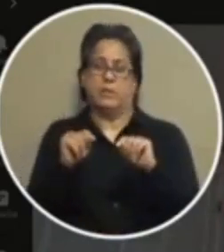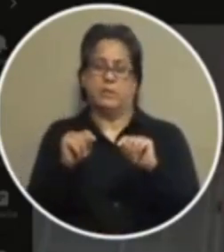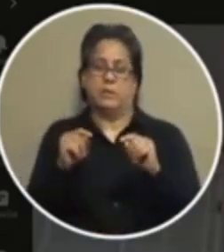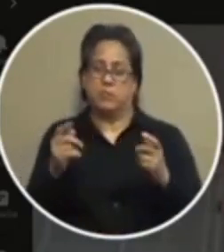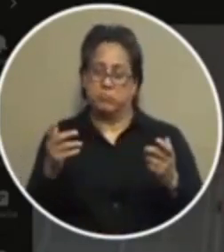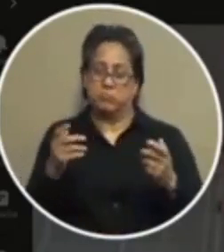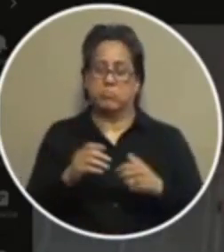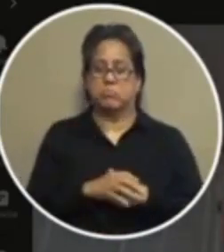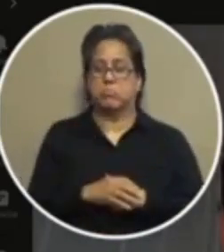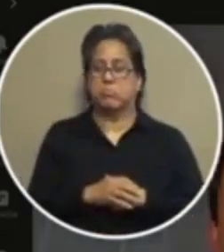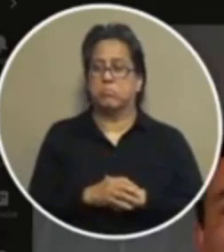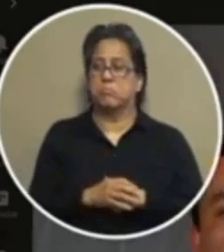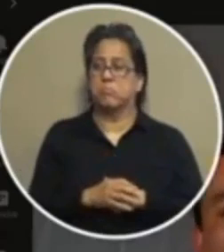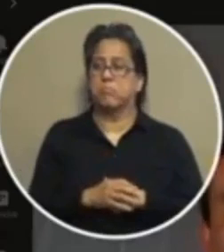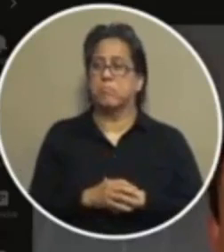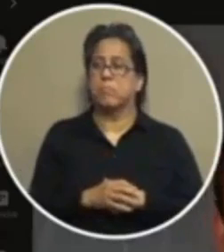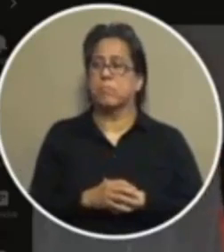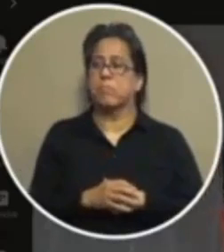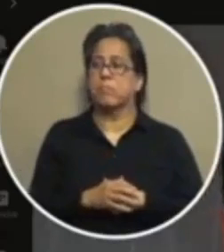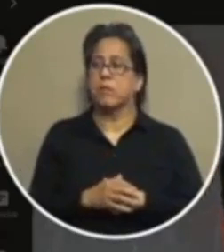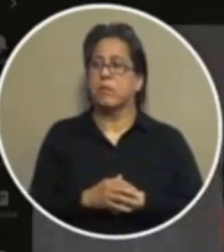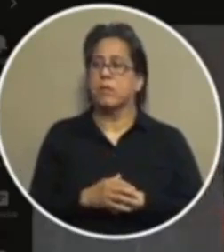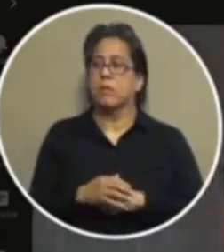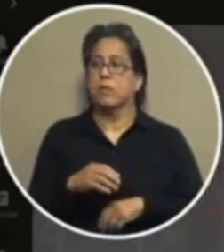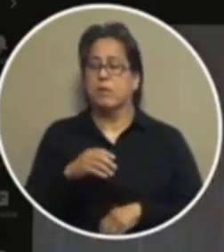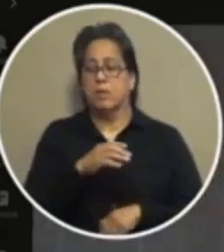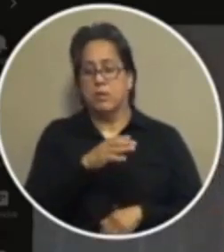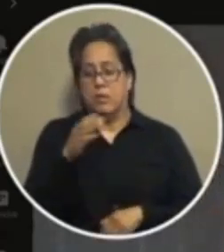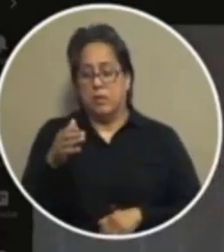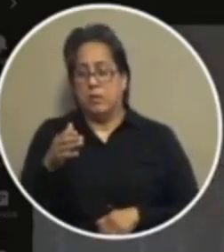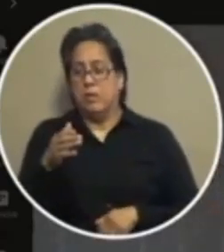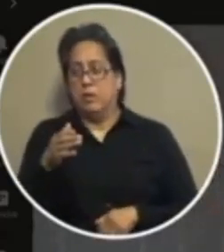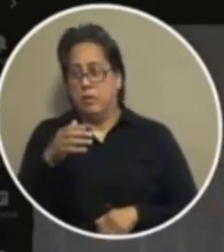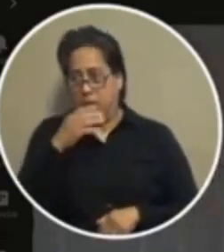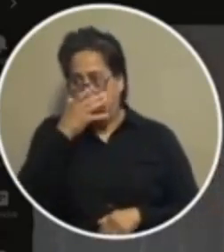representative if i could just add